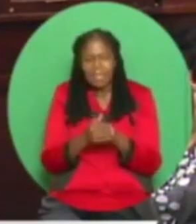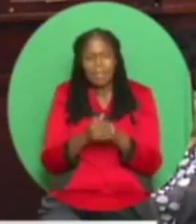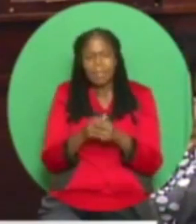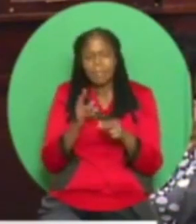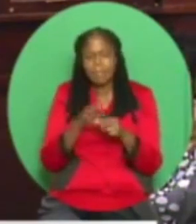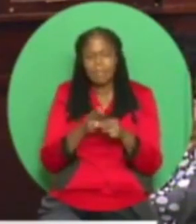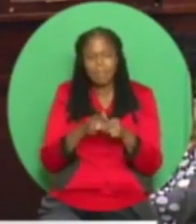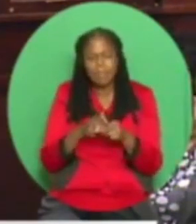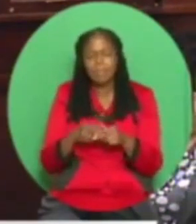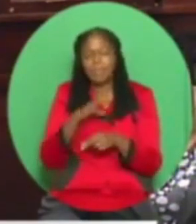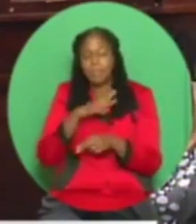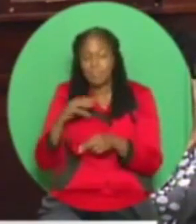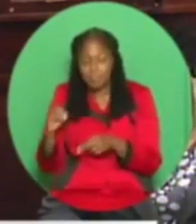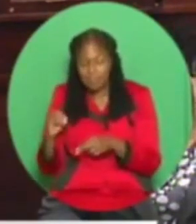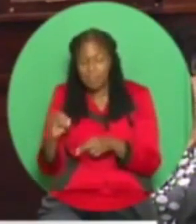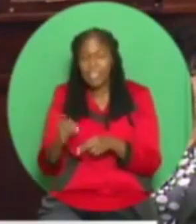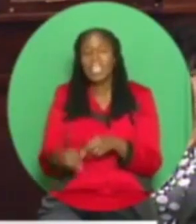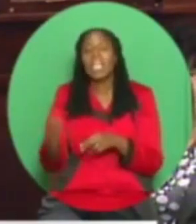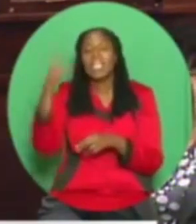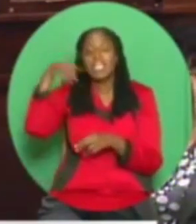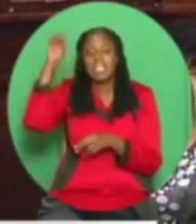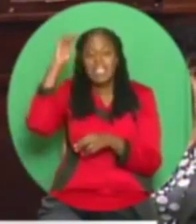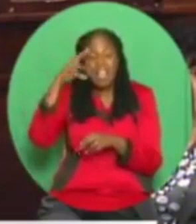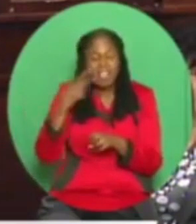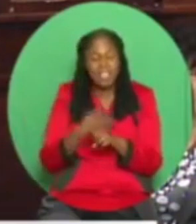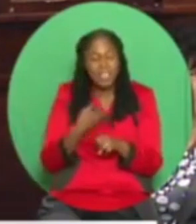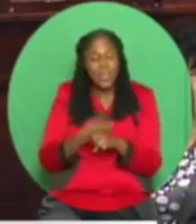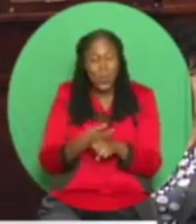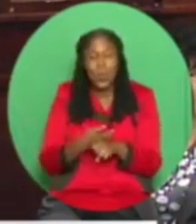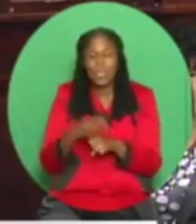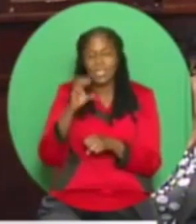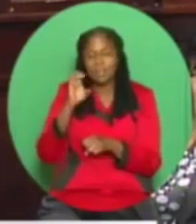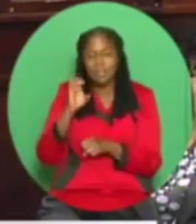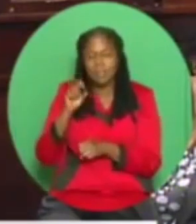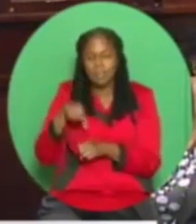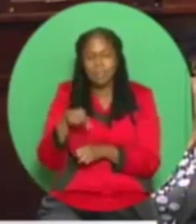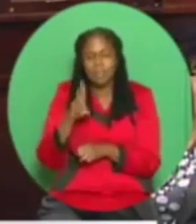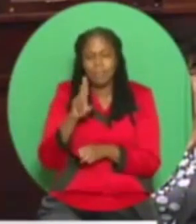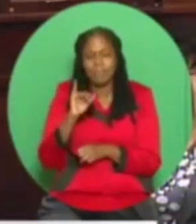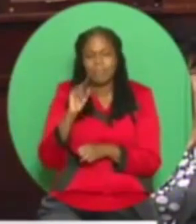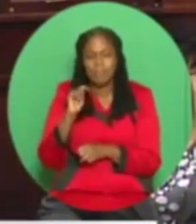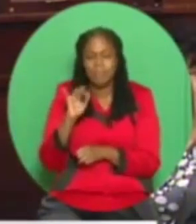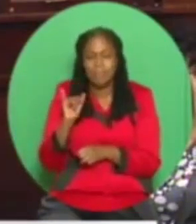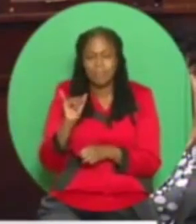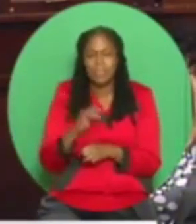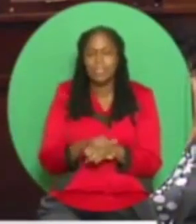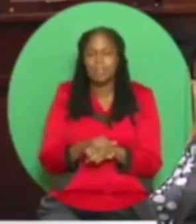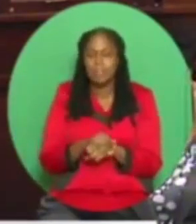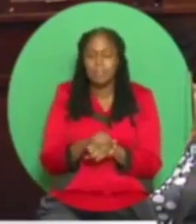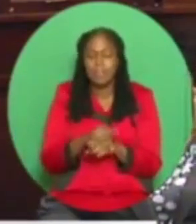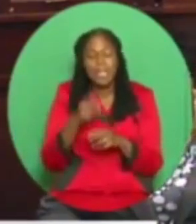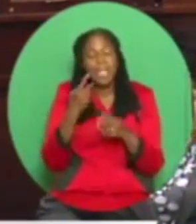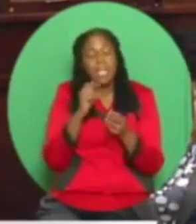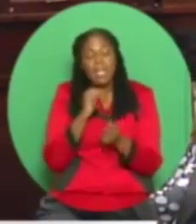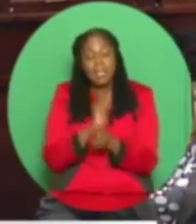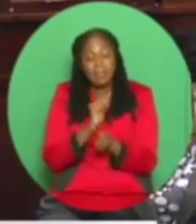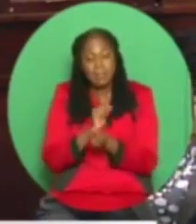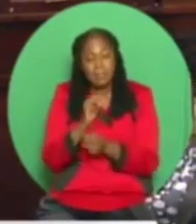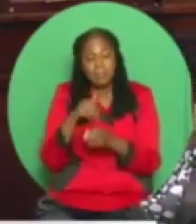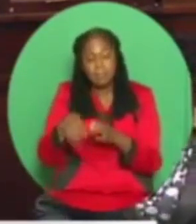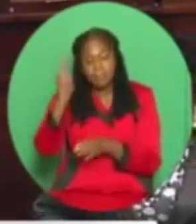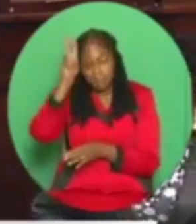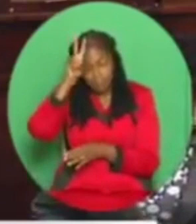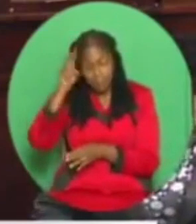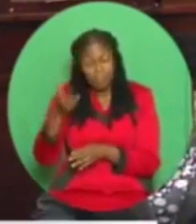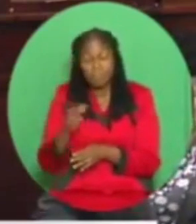And they, like Bridgeman, before the boat, the same thing like Bridgeman, they are operating in Suriname. Madam